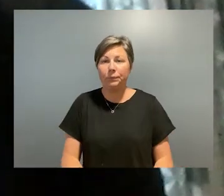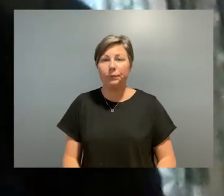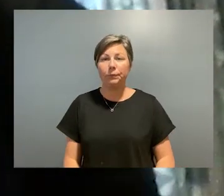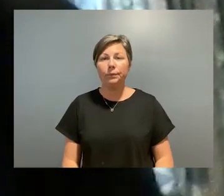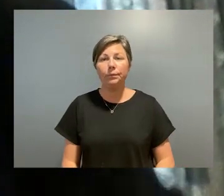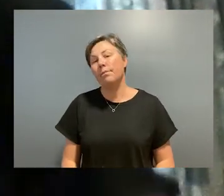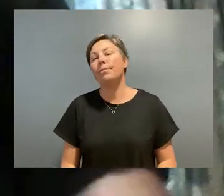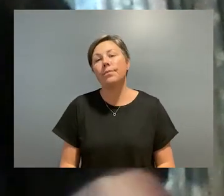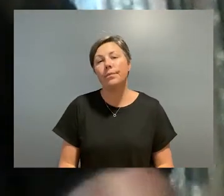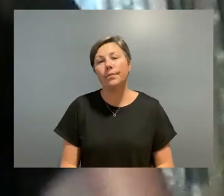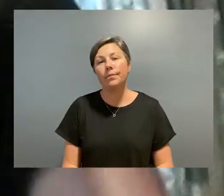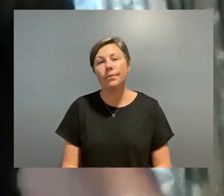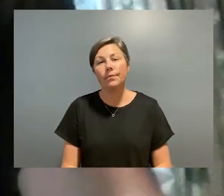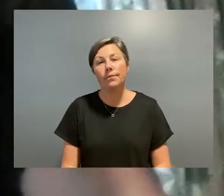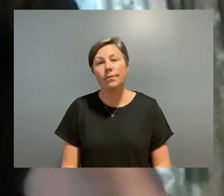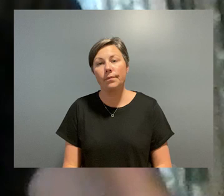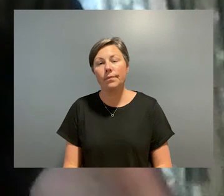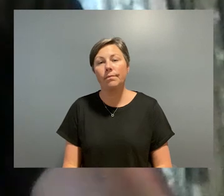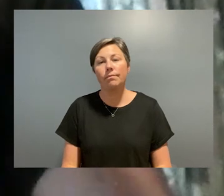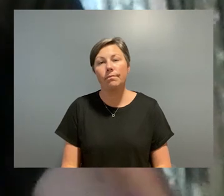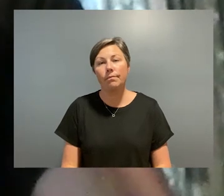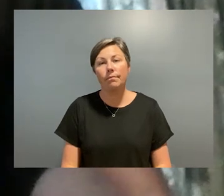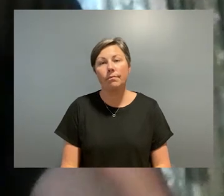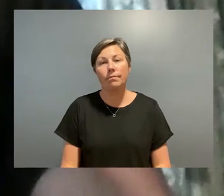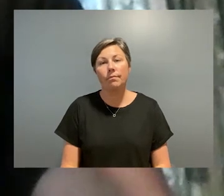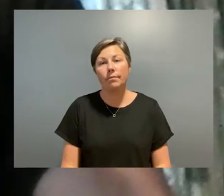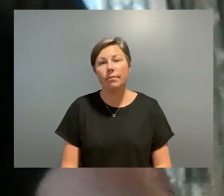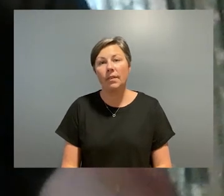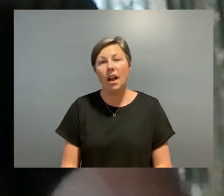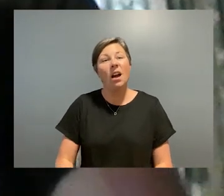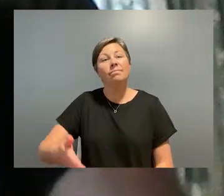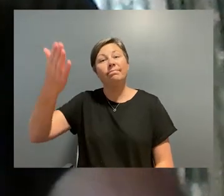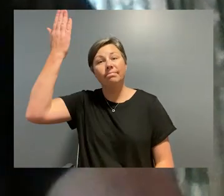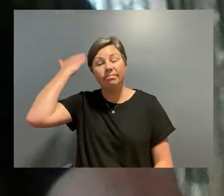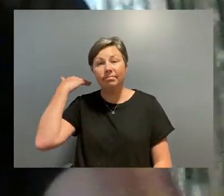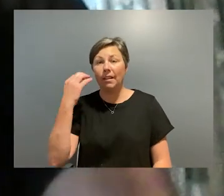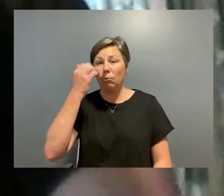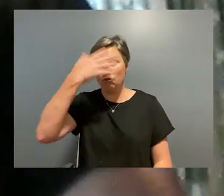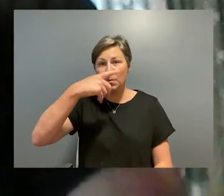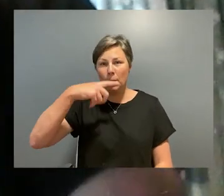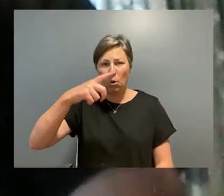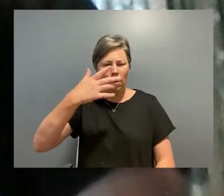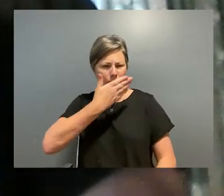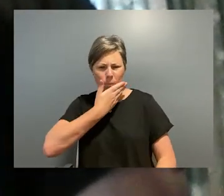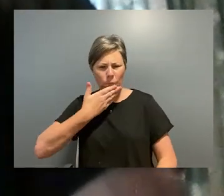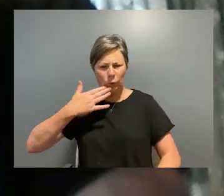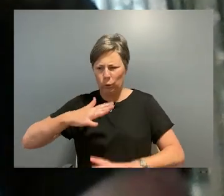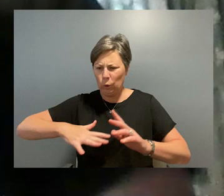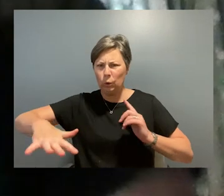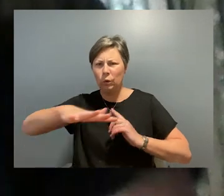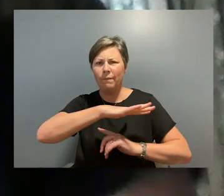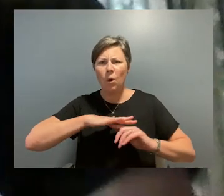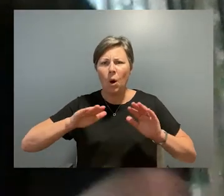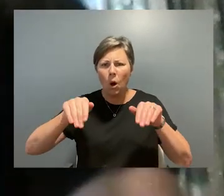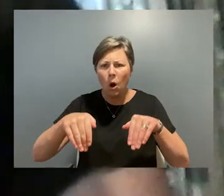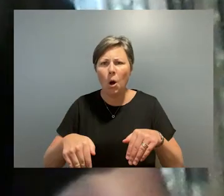Most people lived in some of the best conditions any society has enjoyed. Everyone knew their place, their position, the laws, the